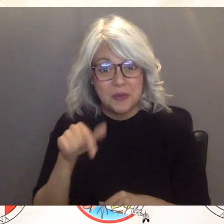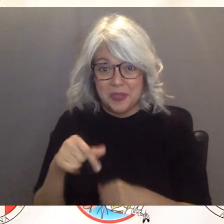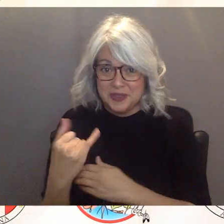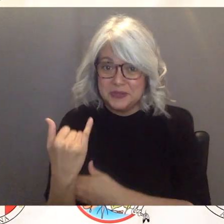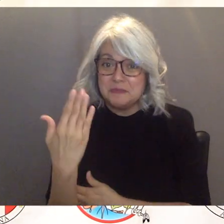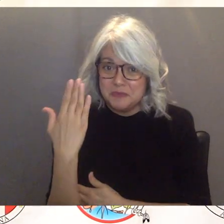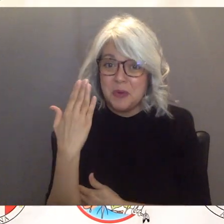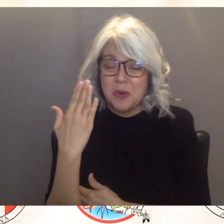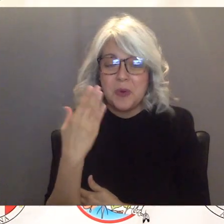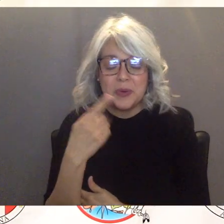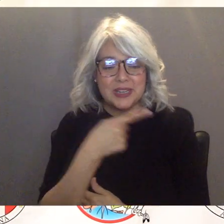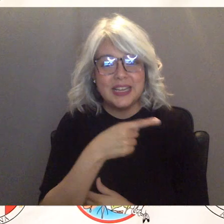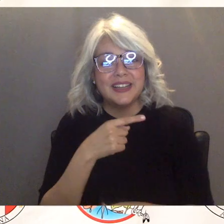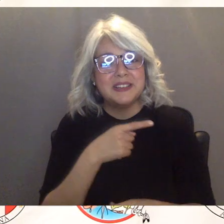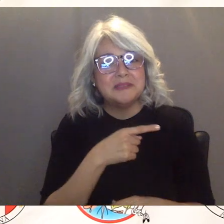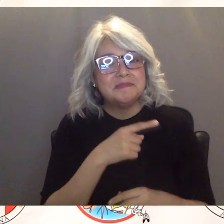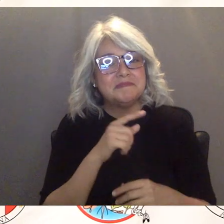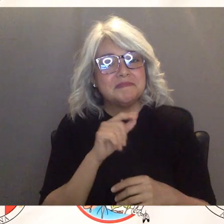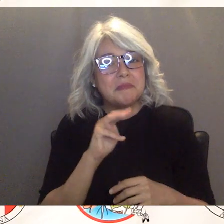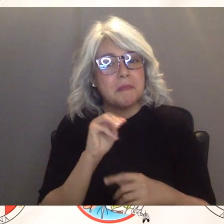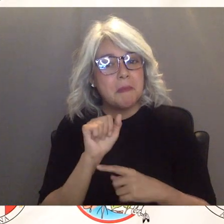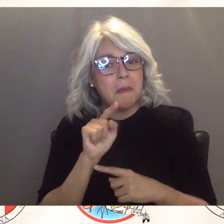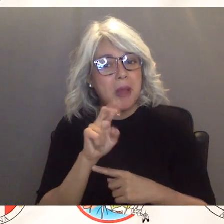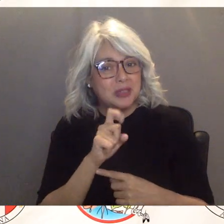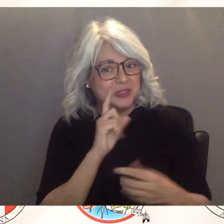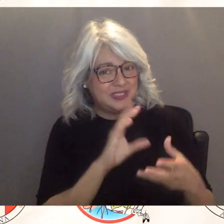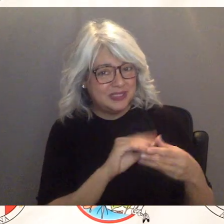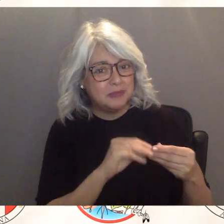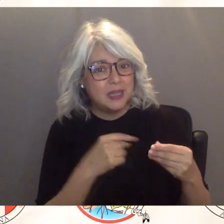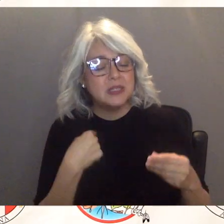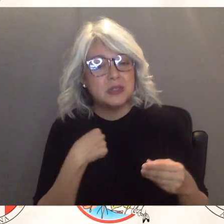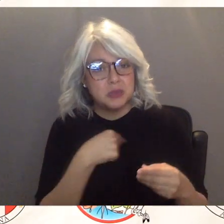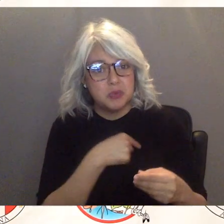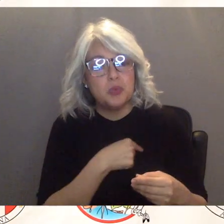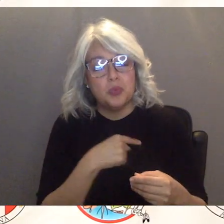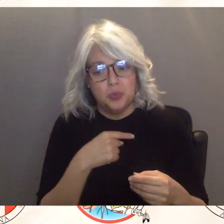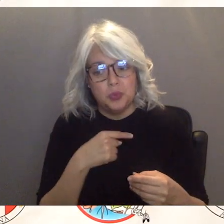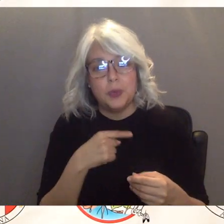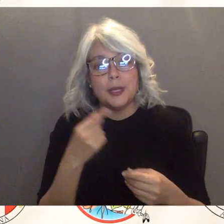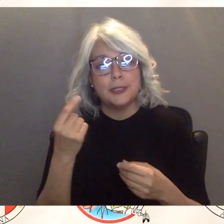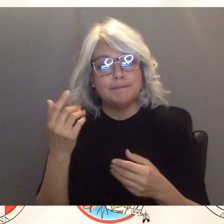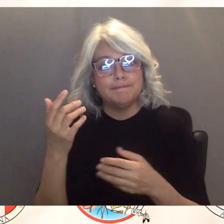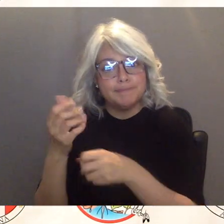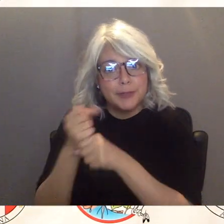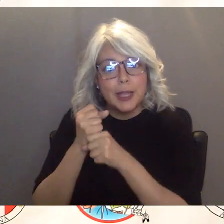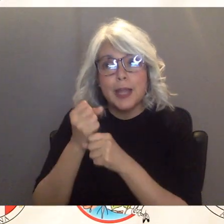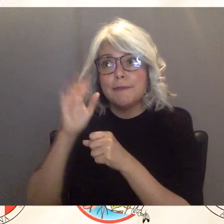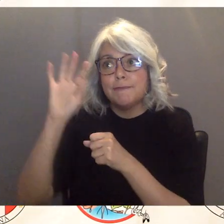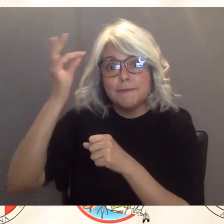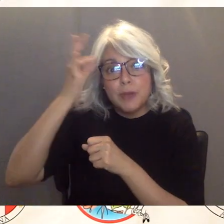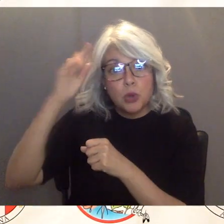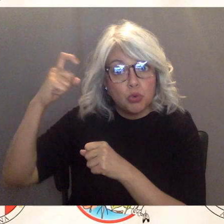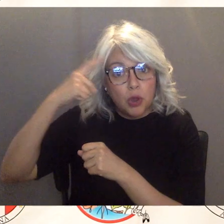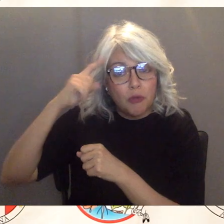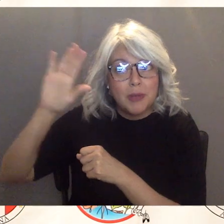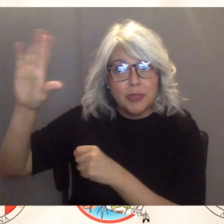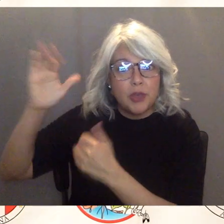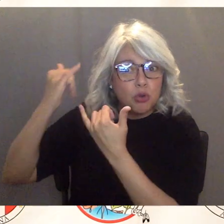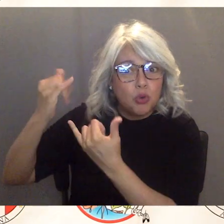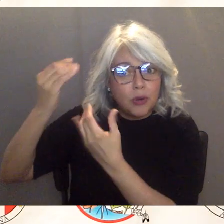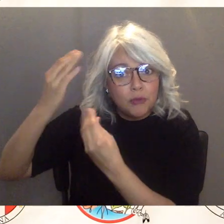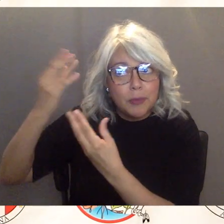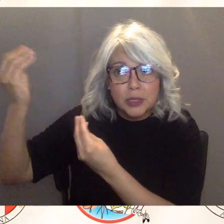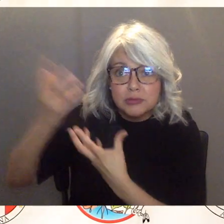when you mentioned that uh you know we're receiving the latest updates and information from the federal government um i know it day one of